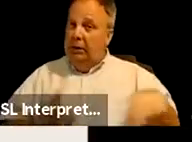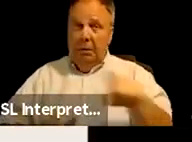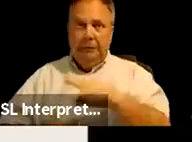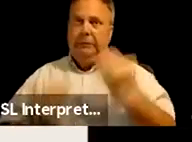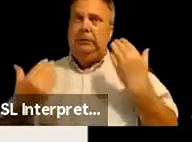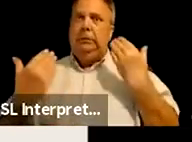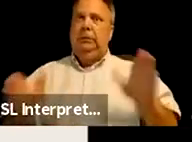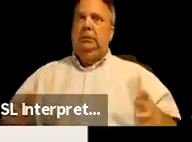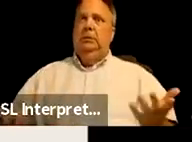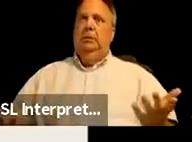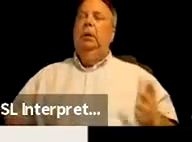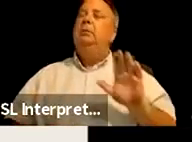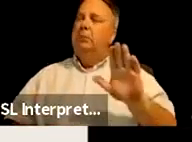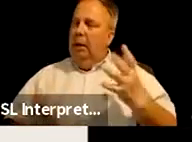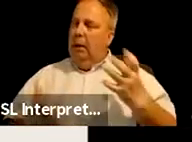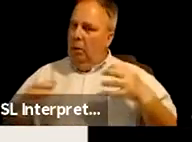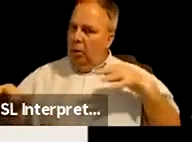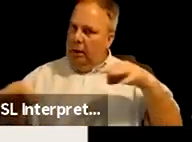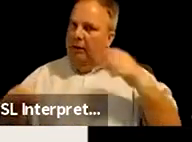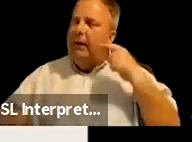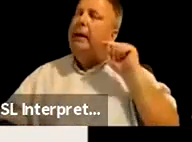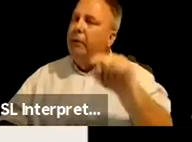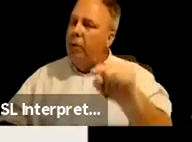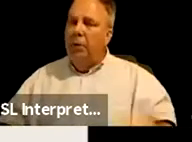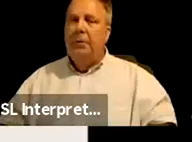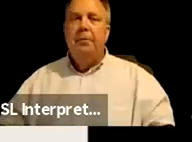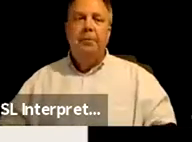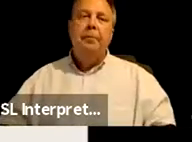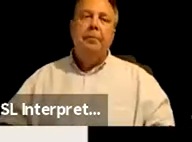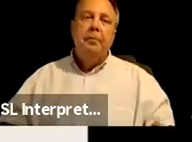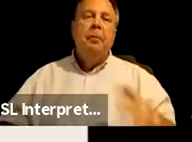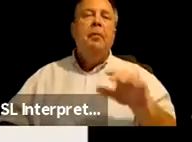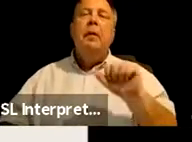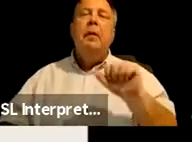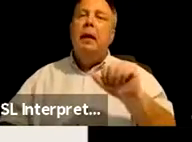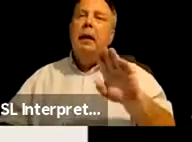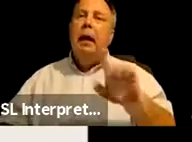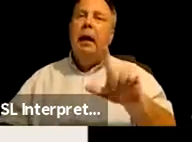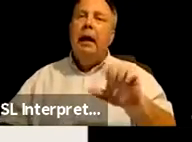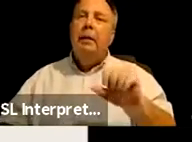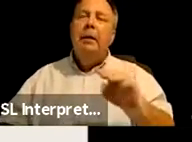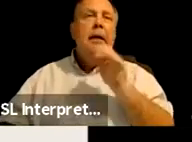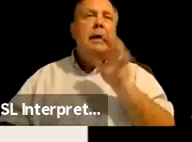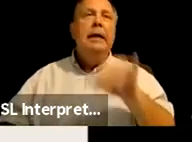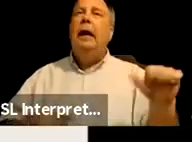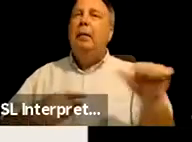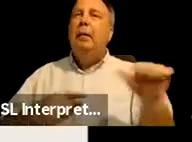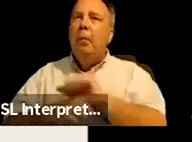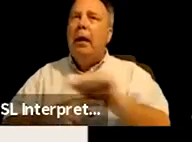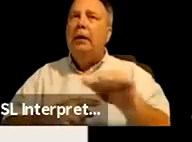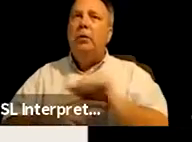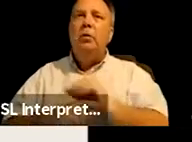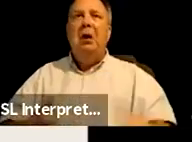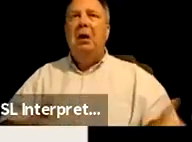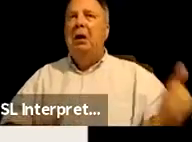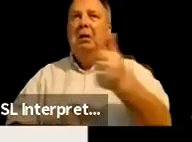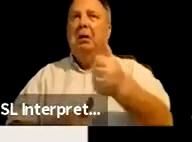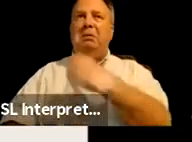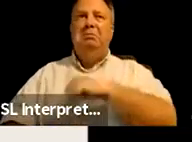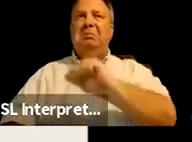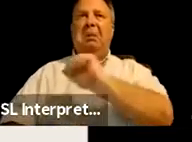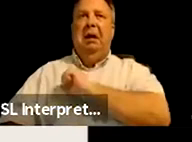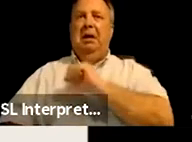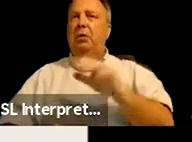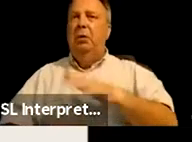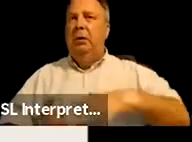familiar with. So I want to define it for you. So ableism is the practices and dominant attitudes in society